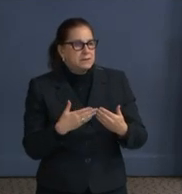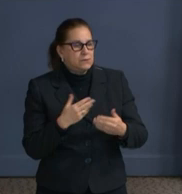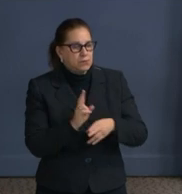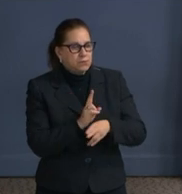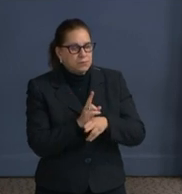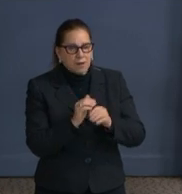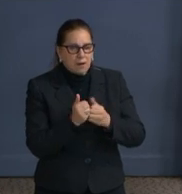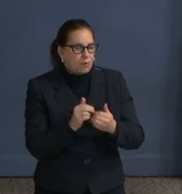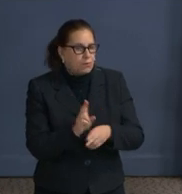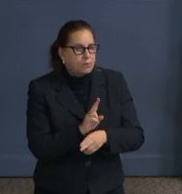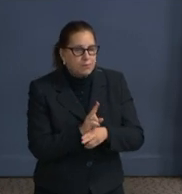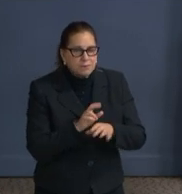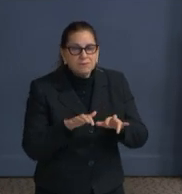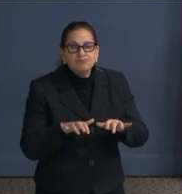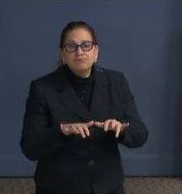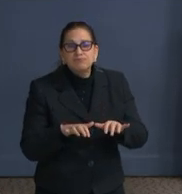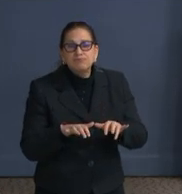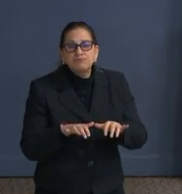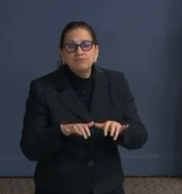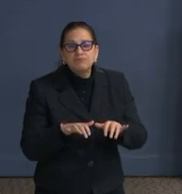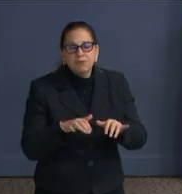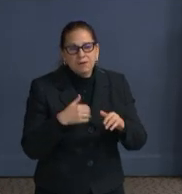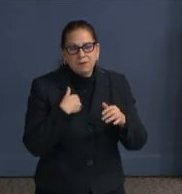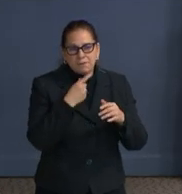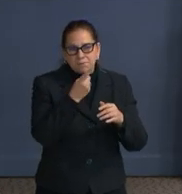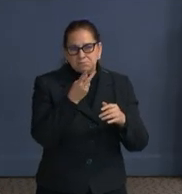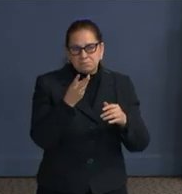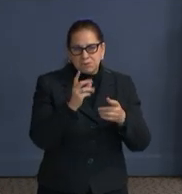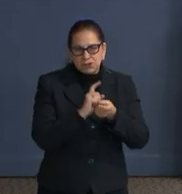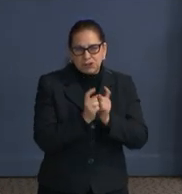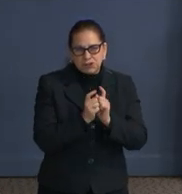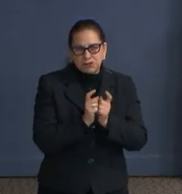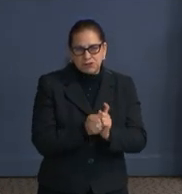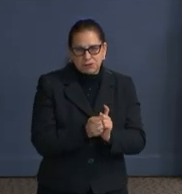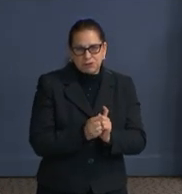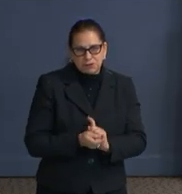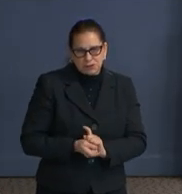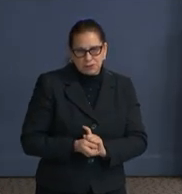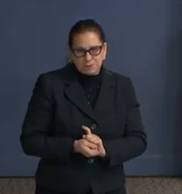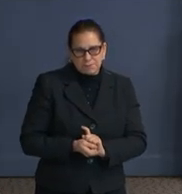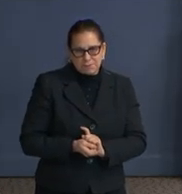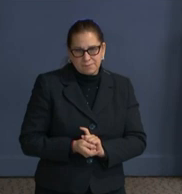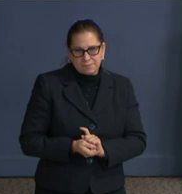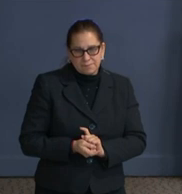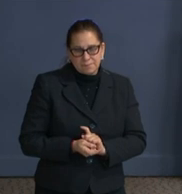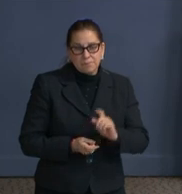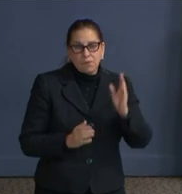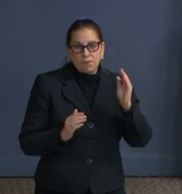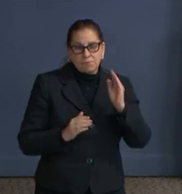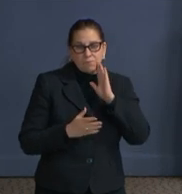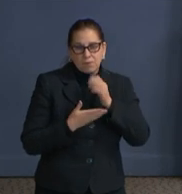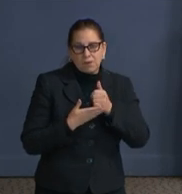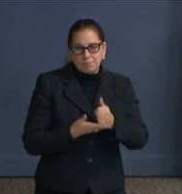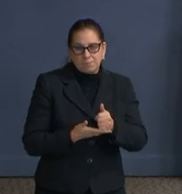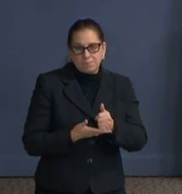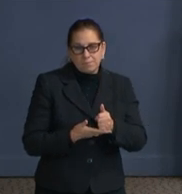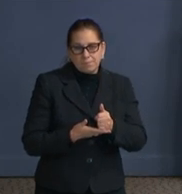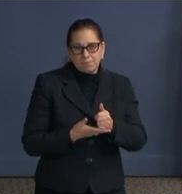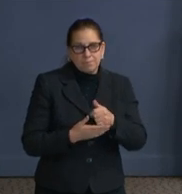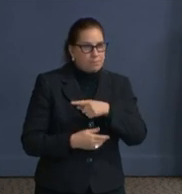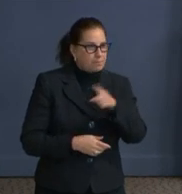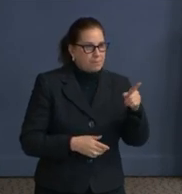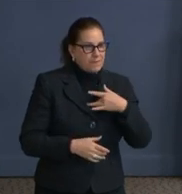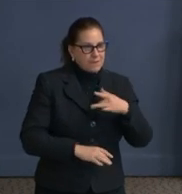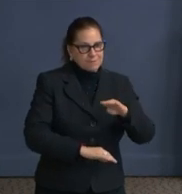I've listed several changes that have been made, and I hope that people